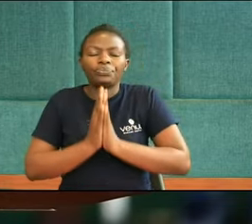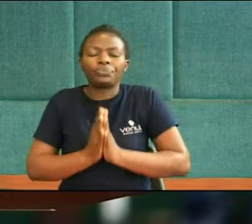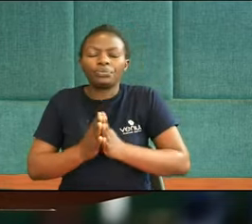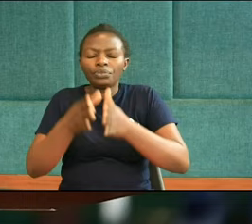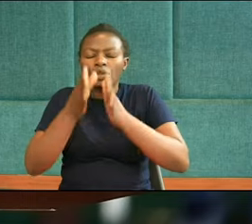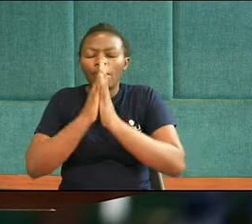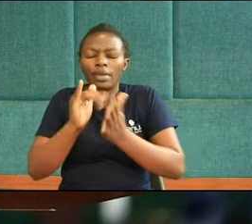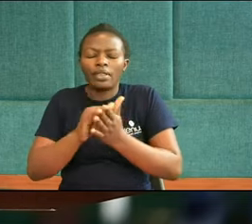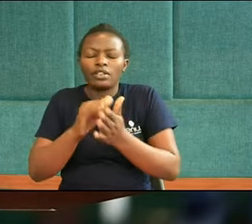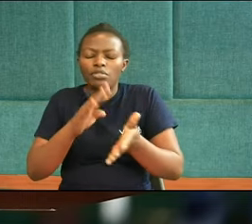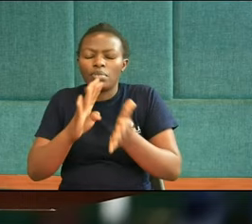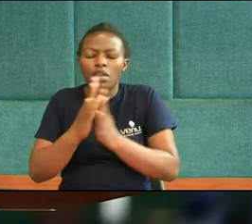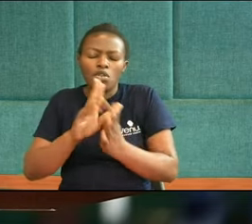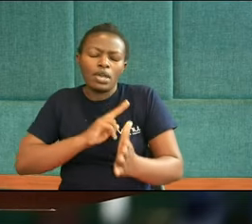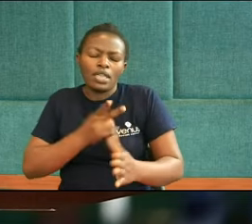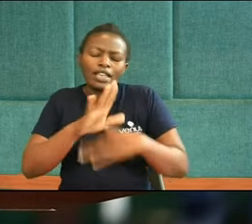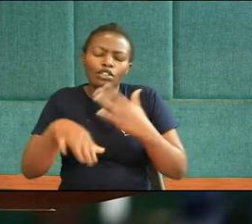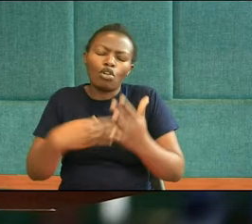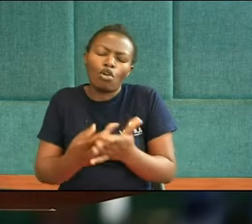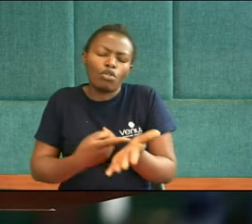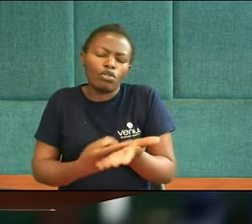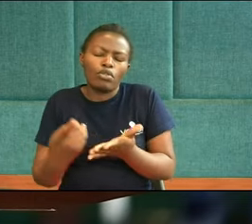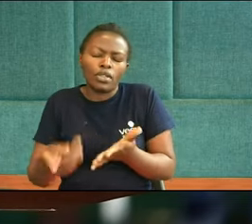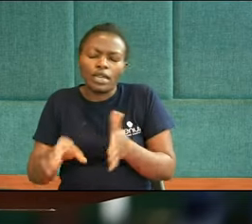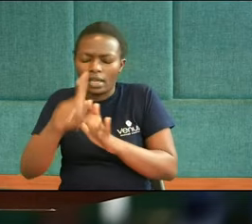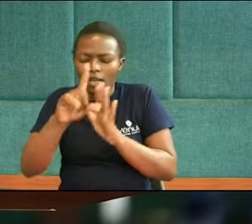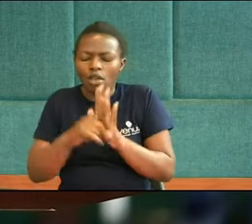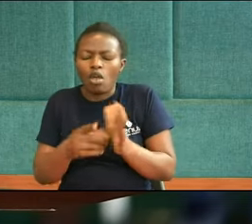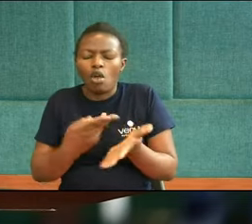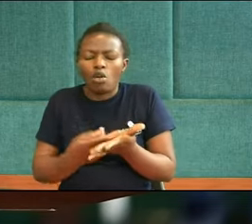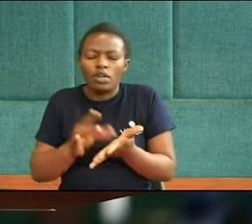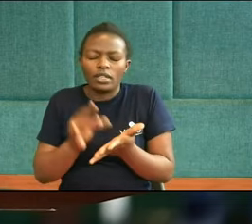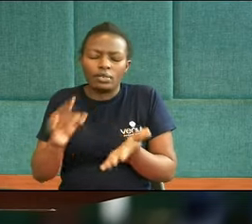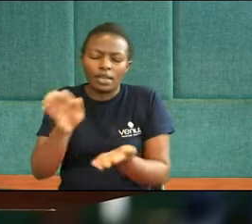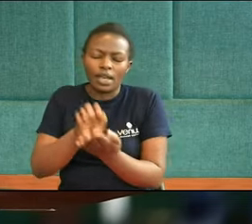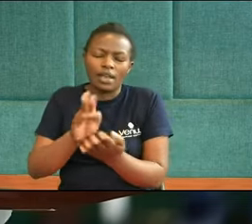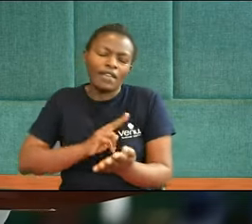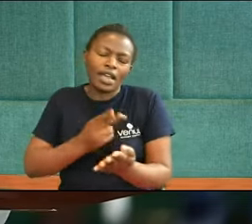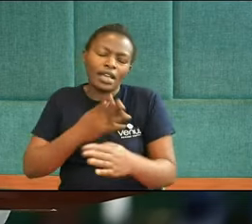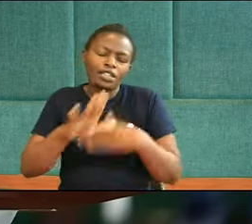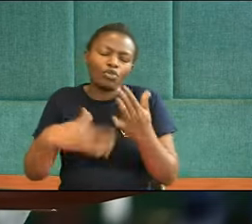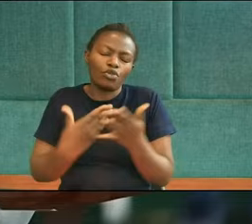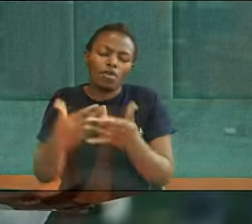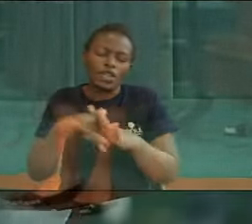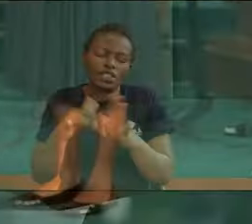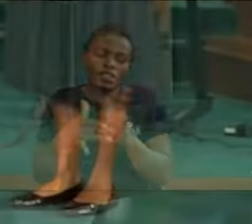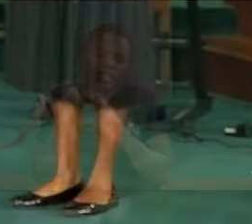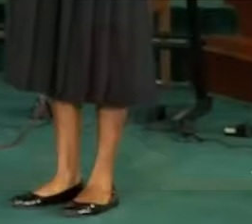through this lesson and that you may guide us and may your Holy Spirit cover all of us. And in Jesus' name I pray, amen.